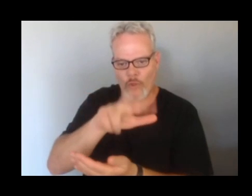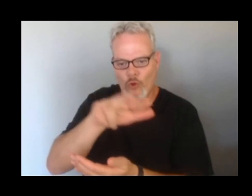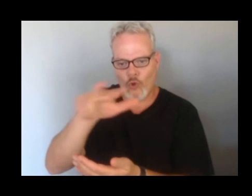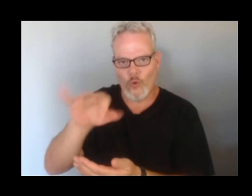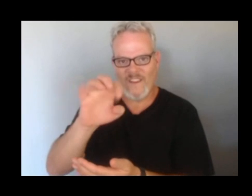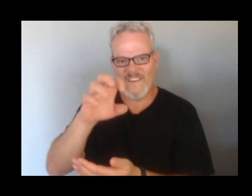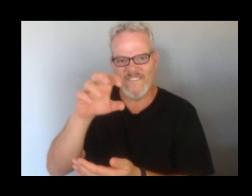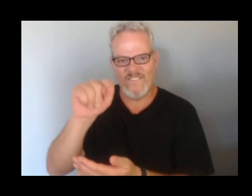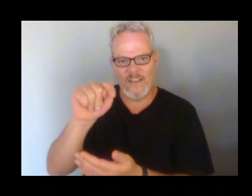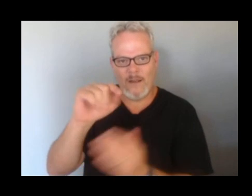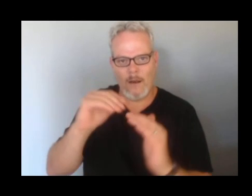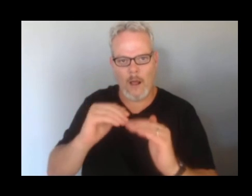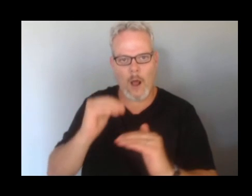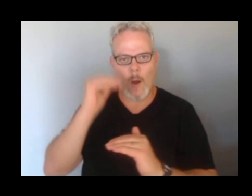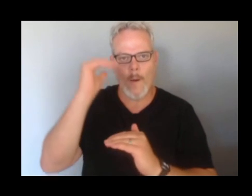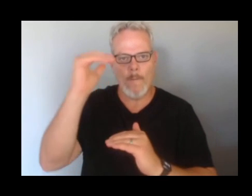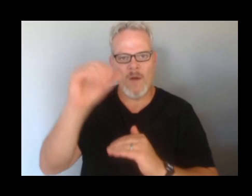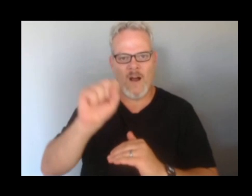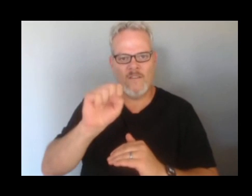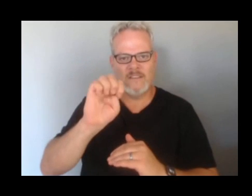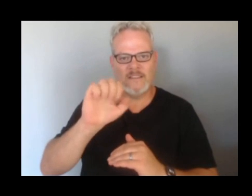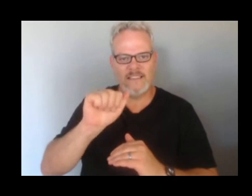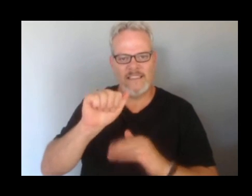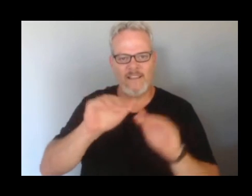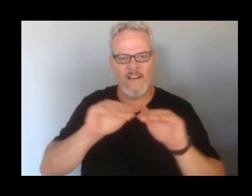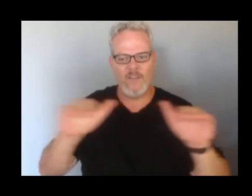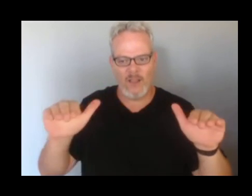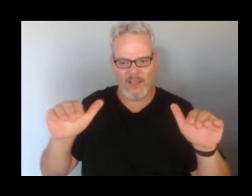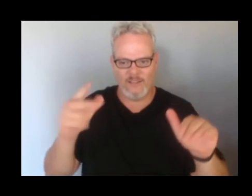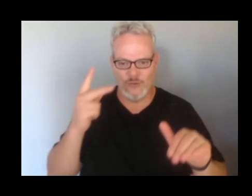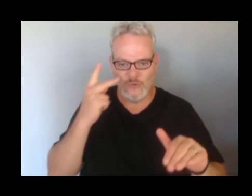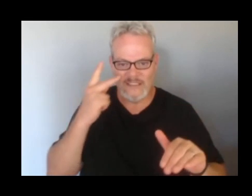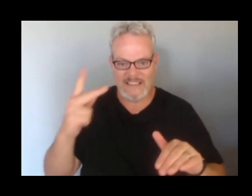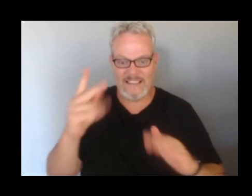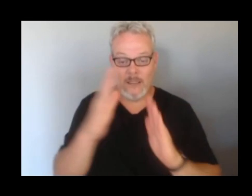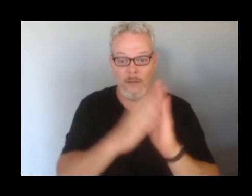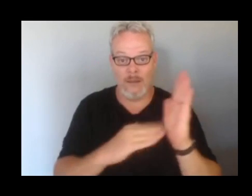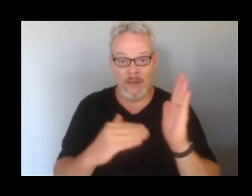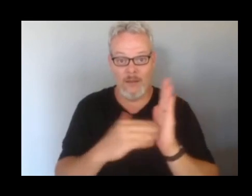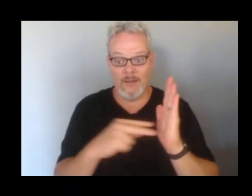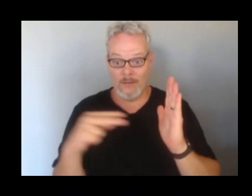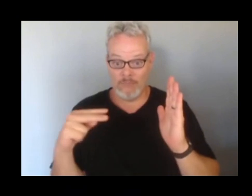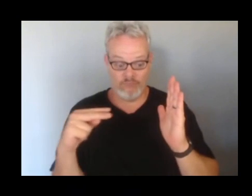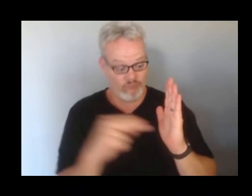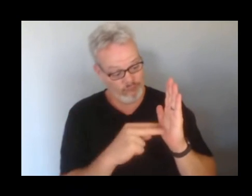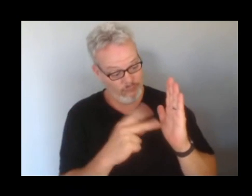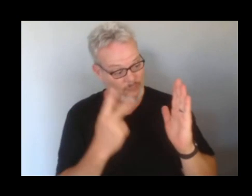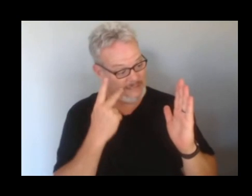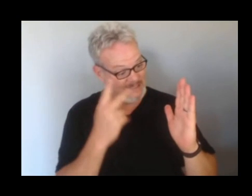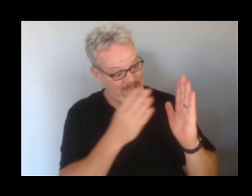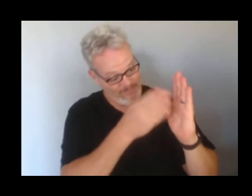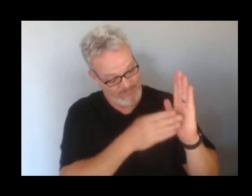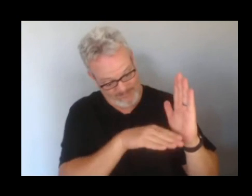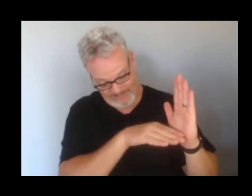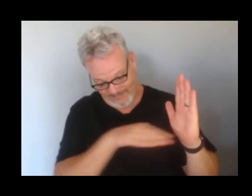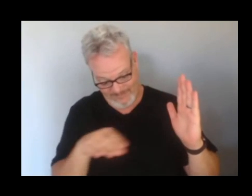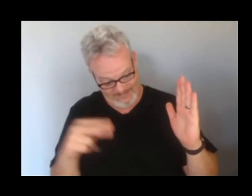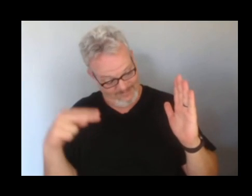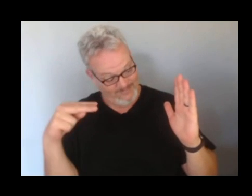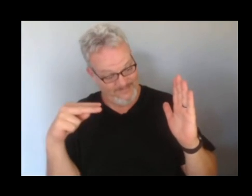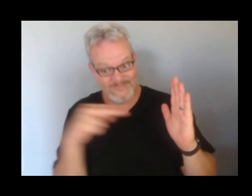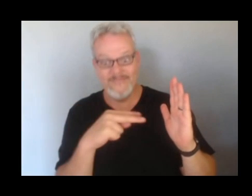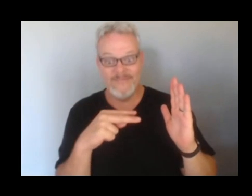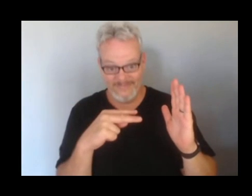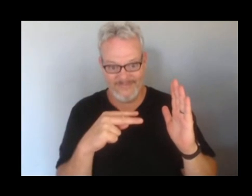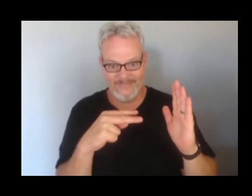level or 955 meters or so. And if we look at the cross section, this shows a little bit more of the nuance because even